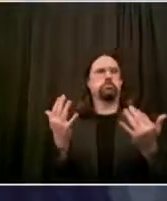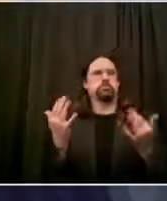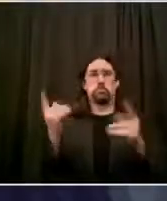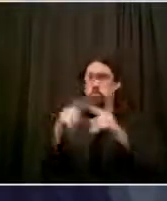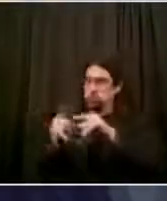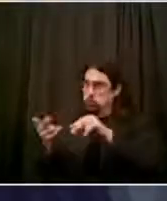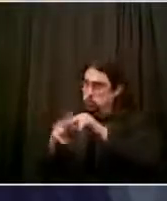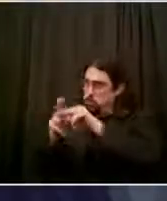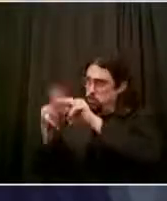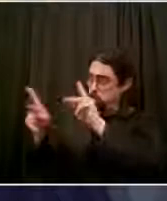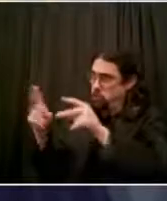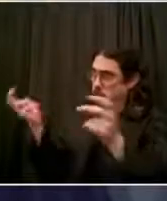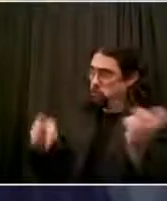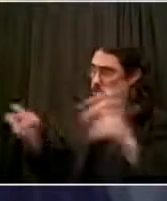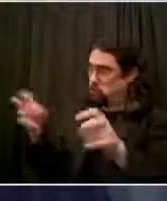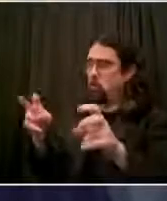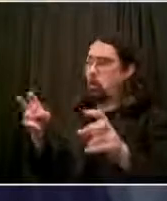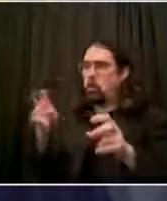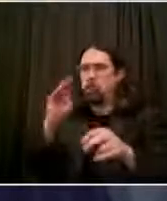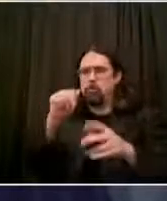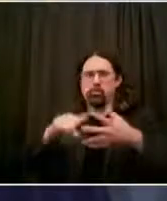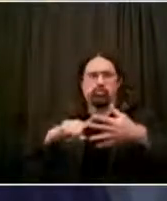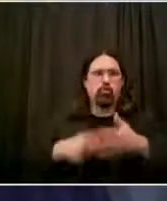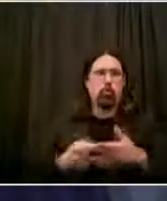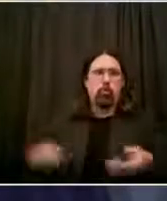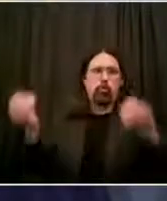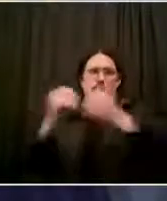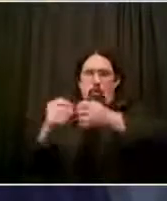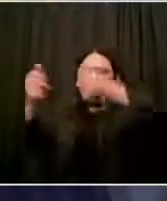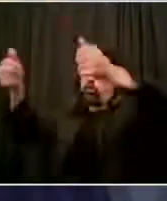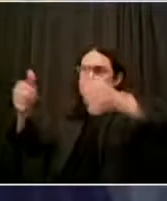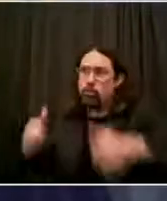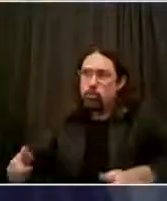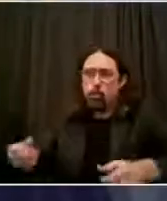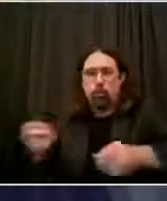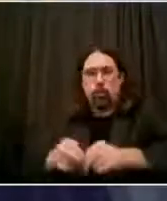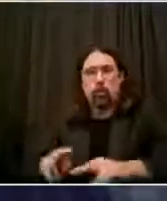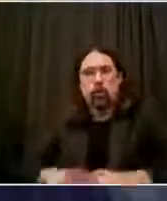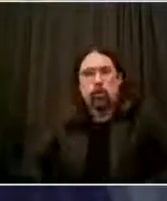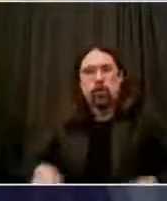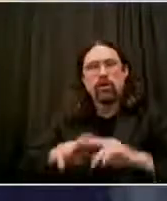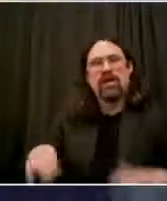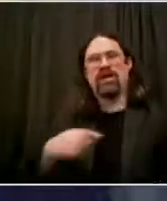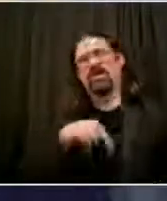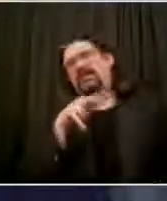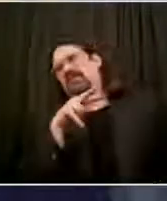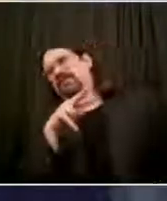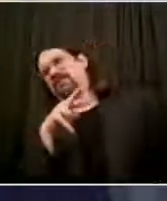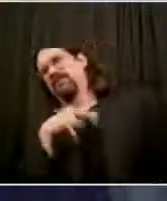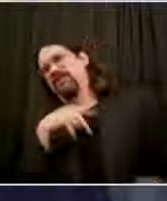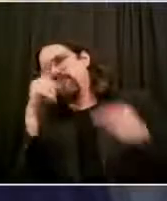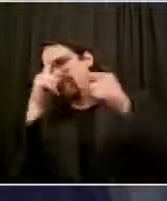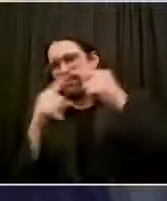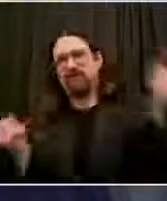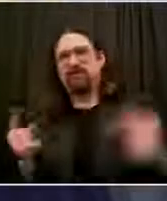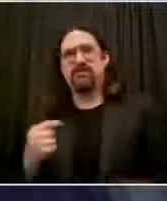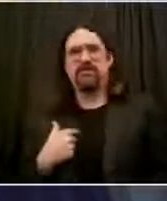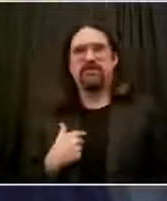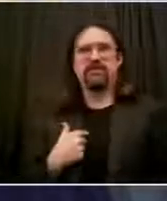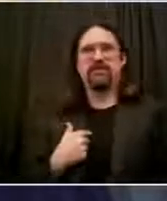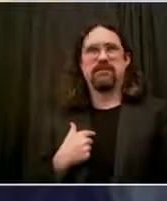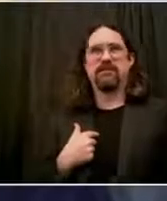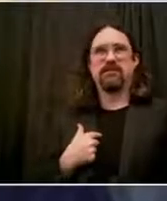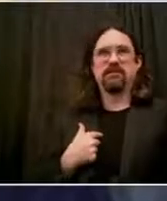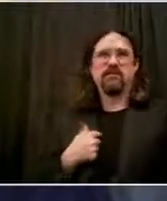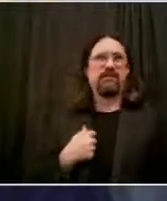So I would like to see that. On the signage, absolutely, that should be the one thing we all agree. The MTA needs to step up on that. The signage is obvious. People